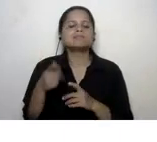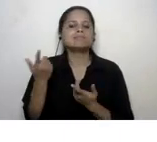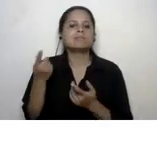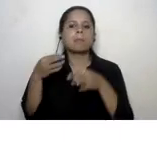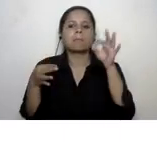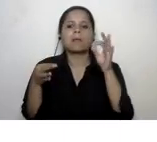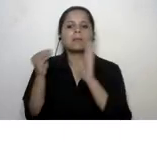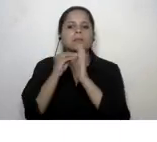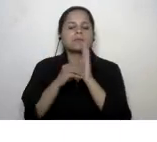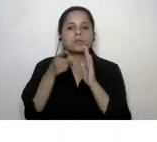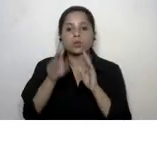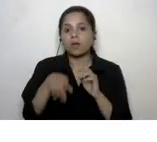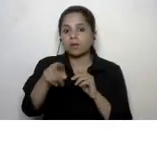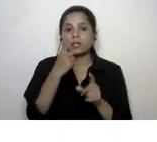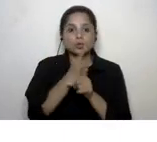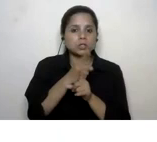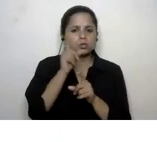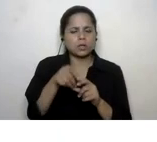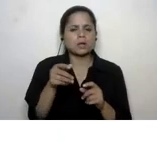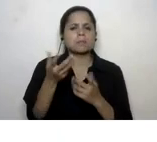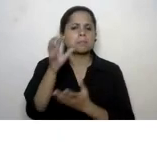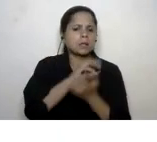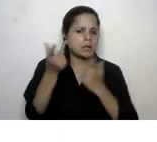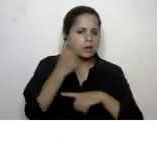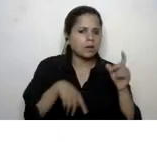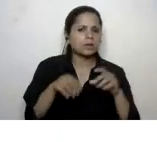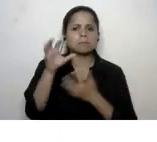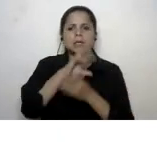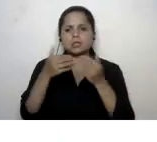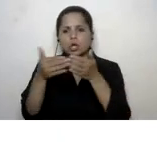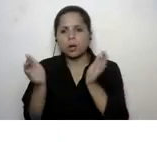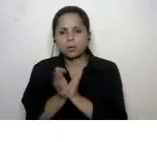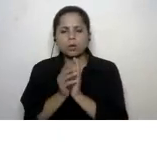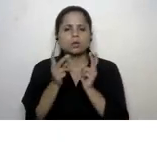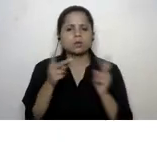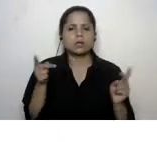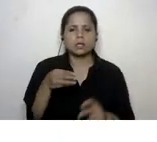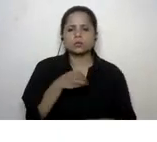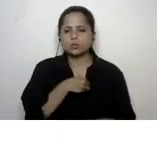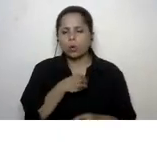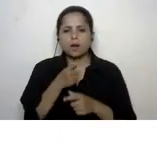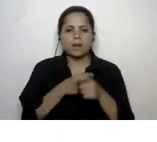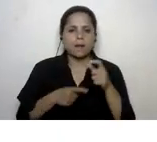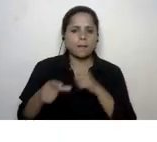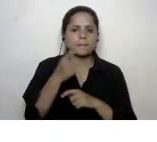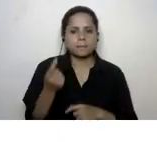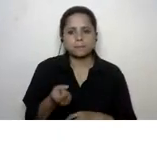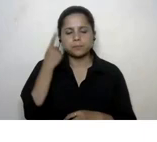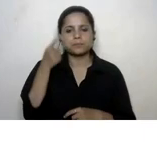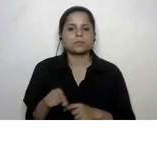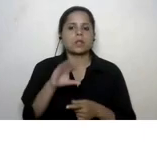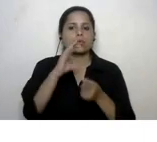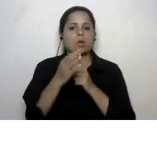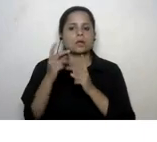mixed ability groups mixed languages mixed communities in your classrooms so tolerance and empathy and intercultural